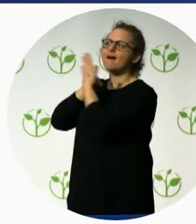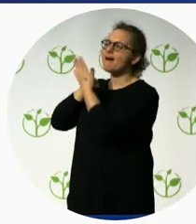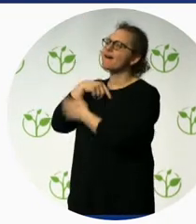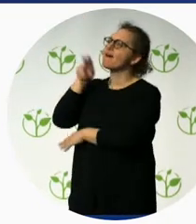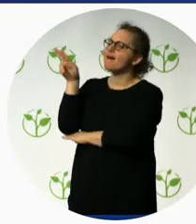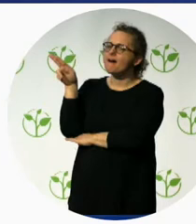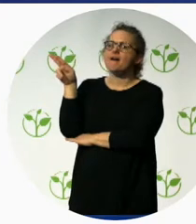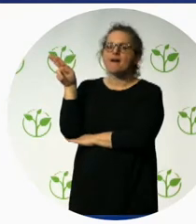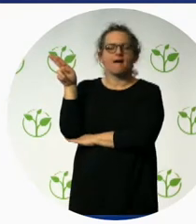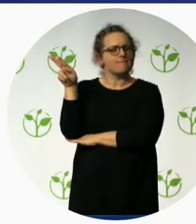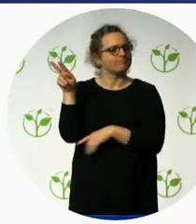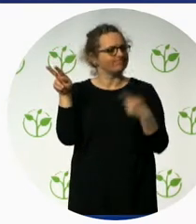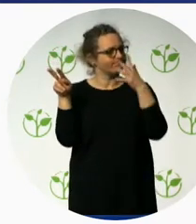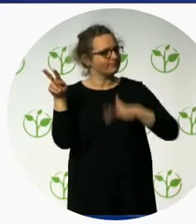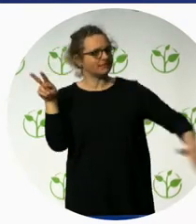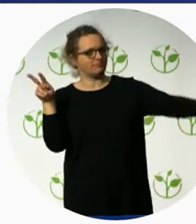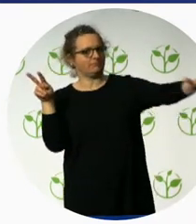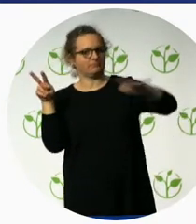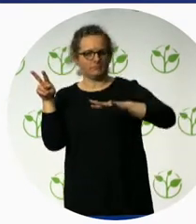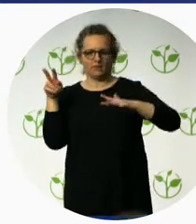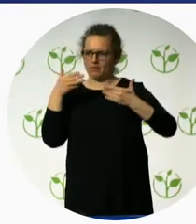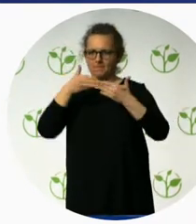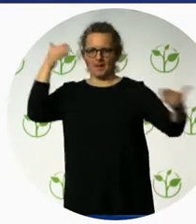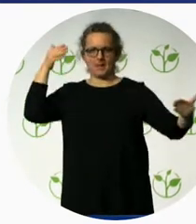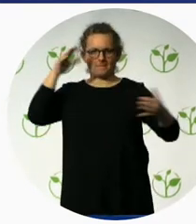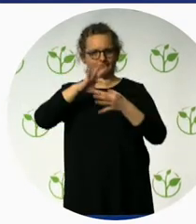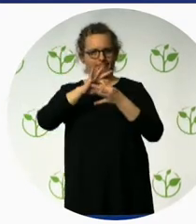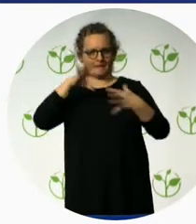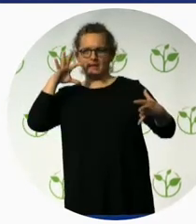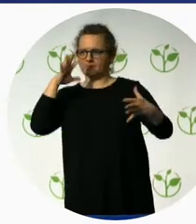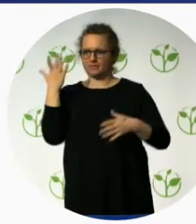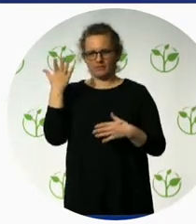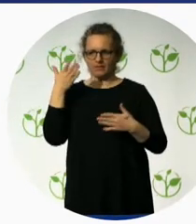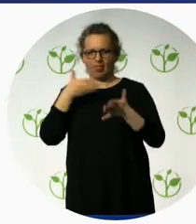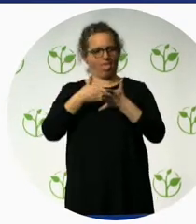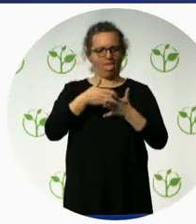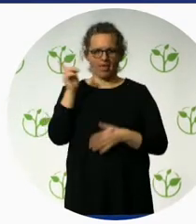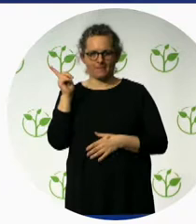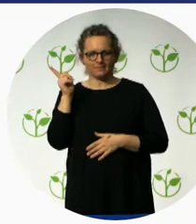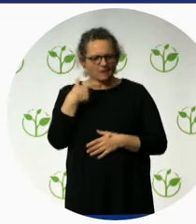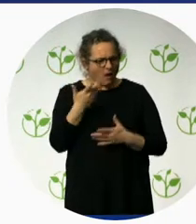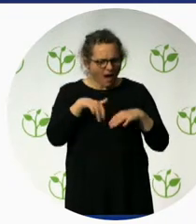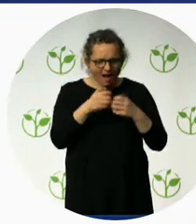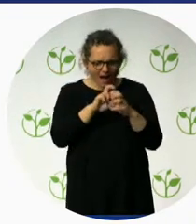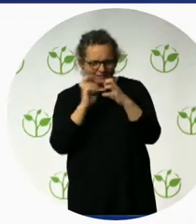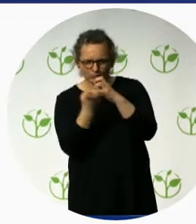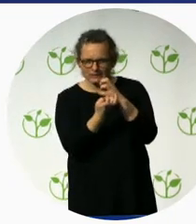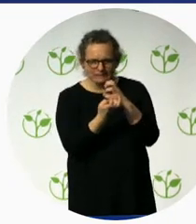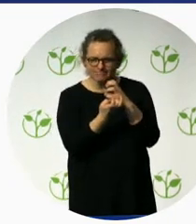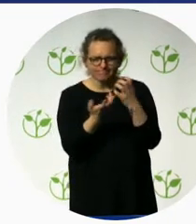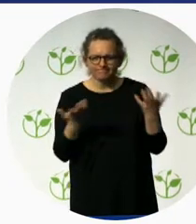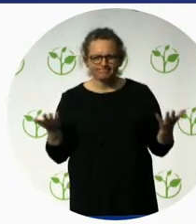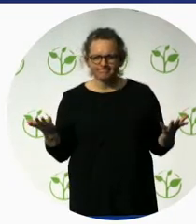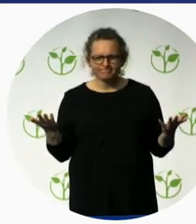she's set off in this direction. I'd also mention she's a graduate of NASDAQ entrepreneurial center MMI program